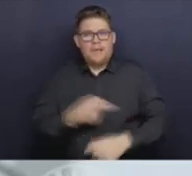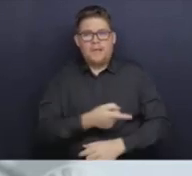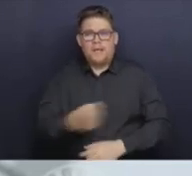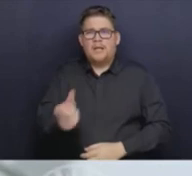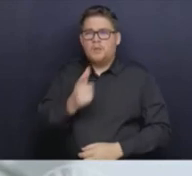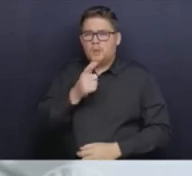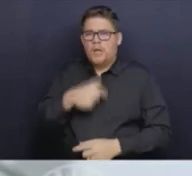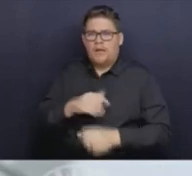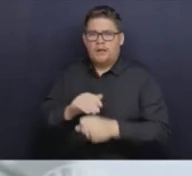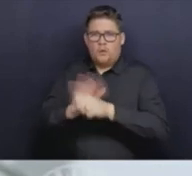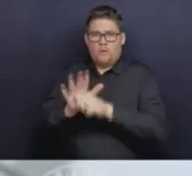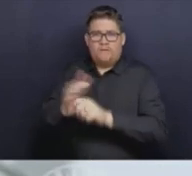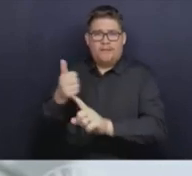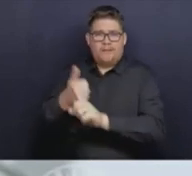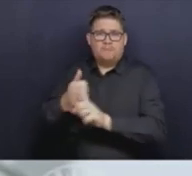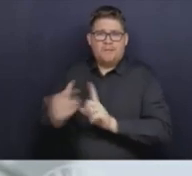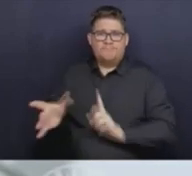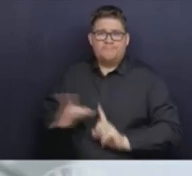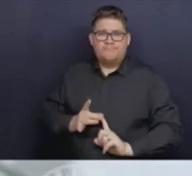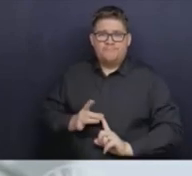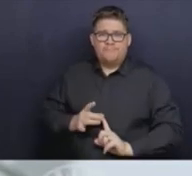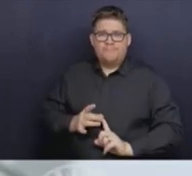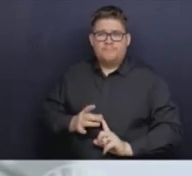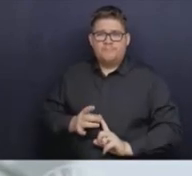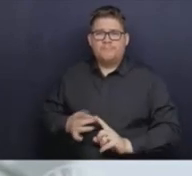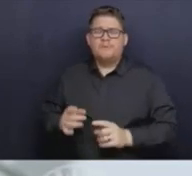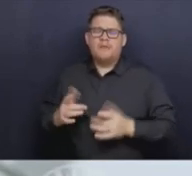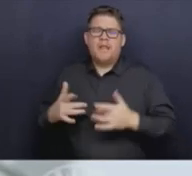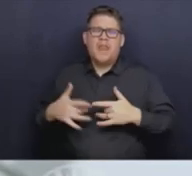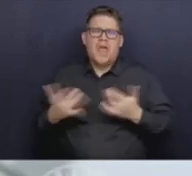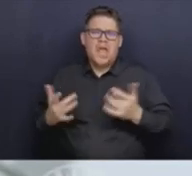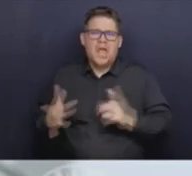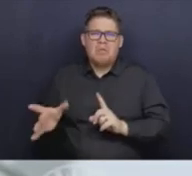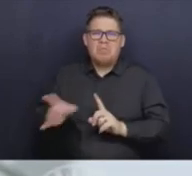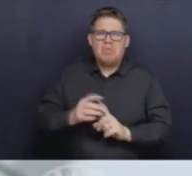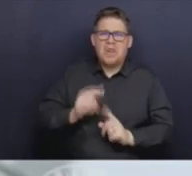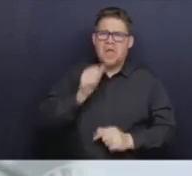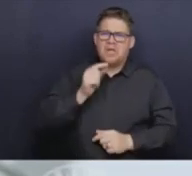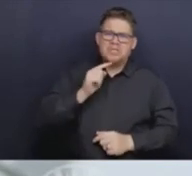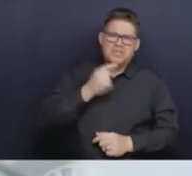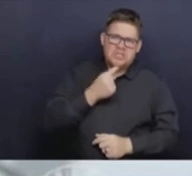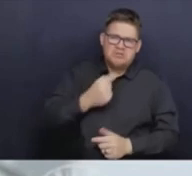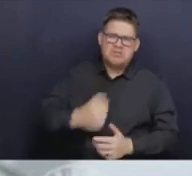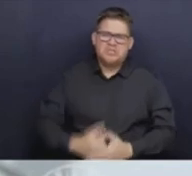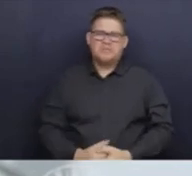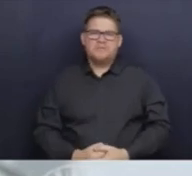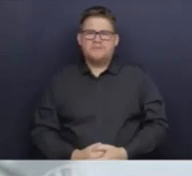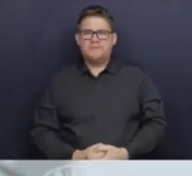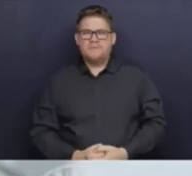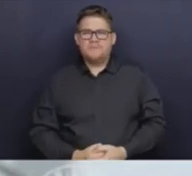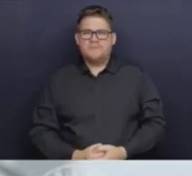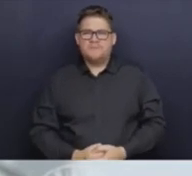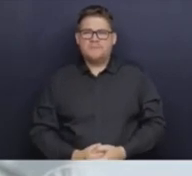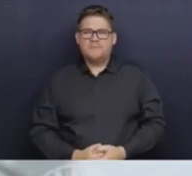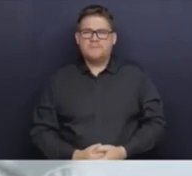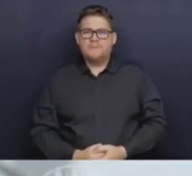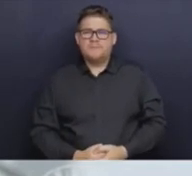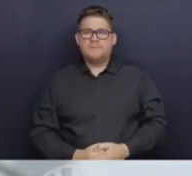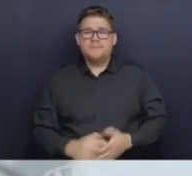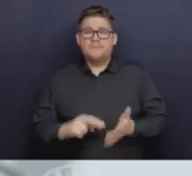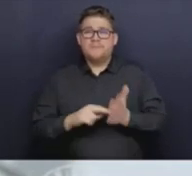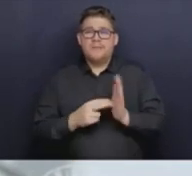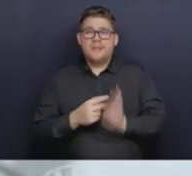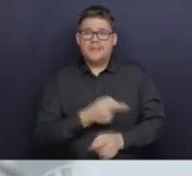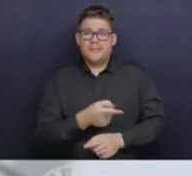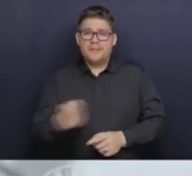Omicron over the last little while. So it is, we have various different types of immunity in different people.